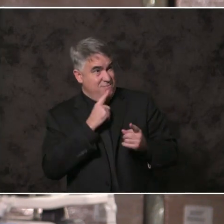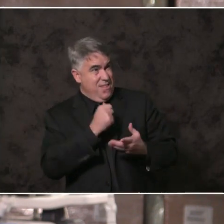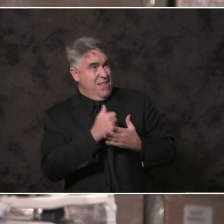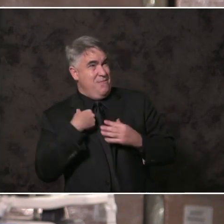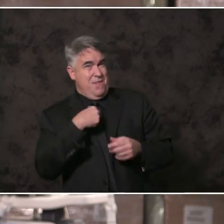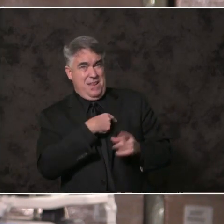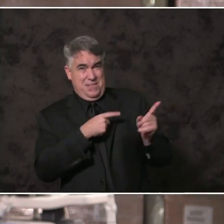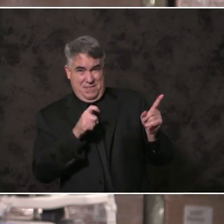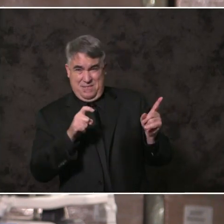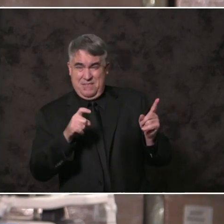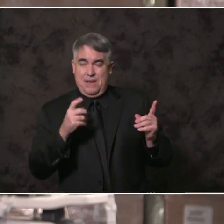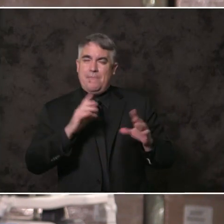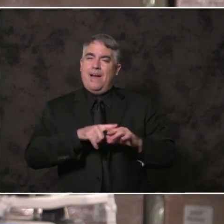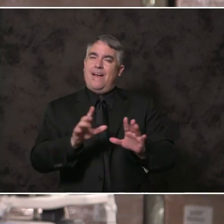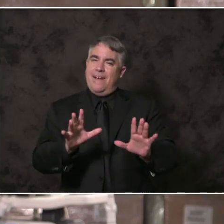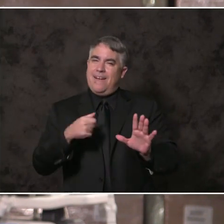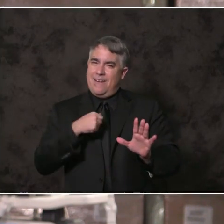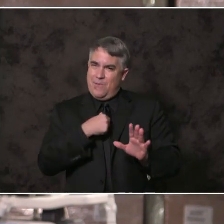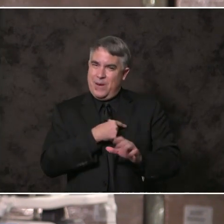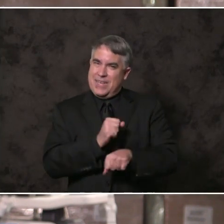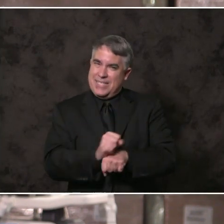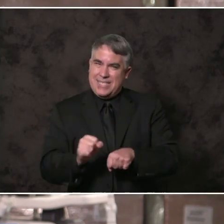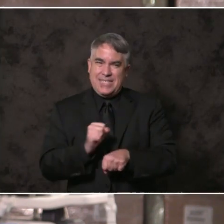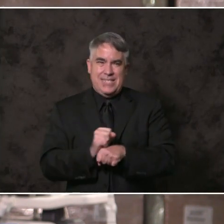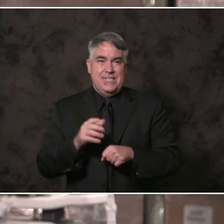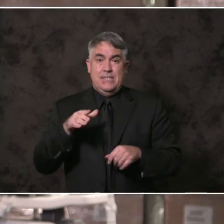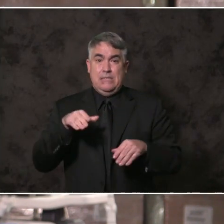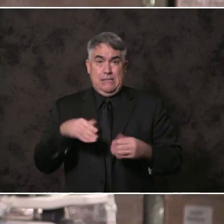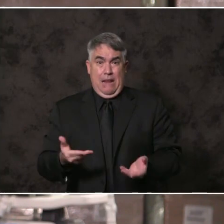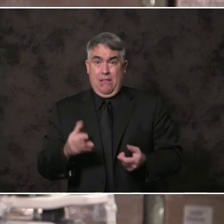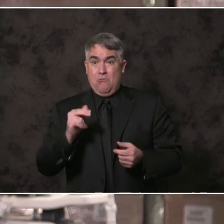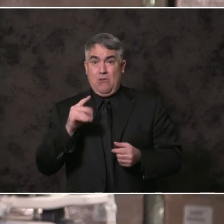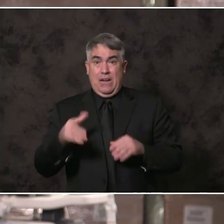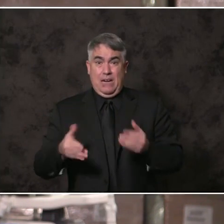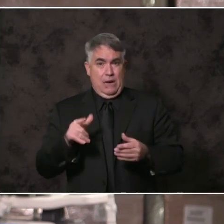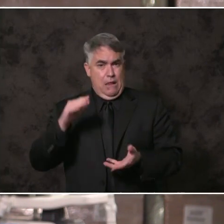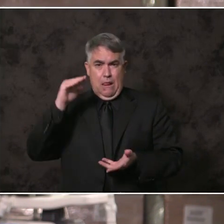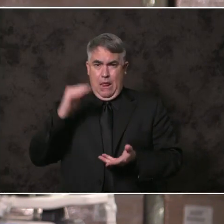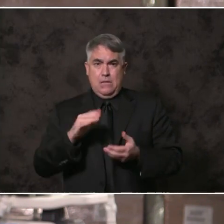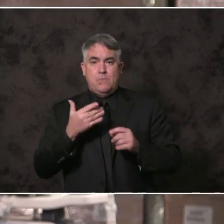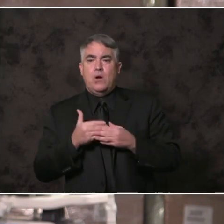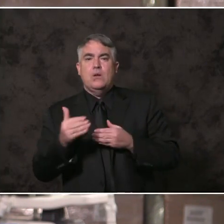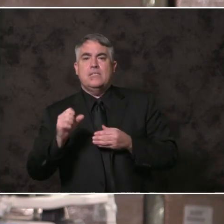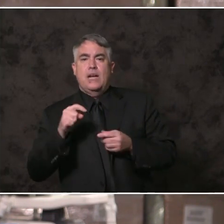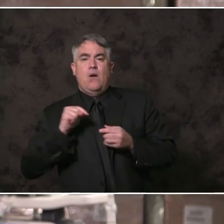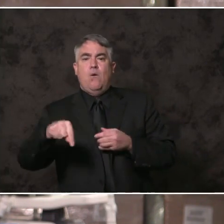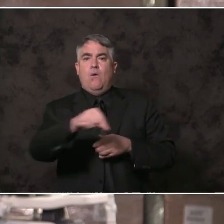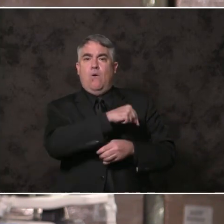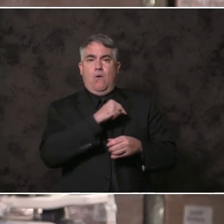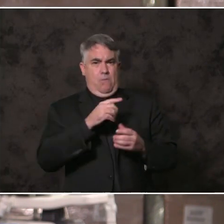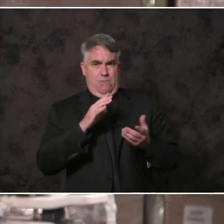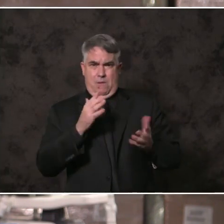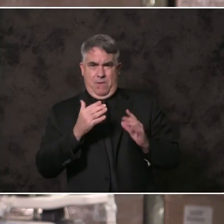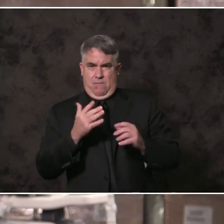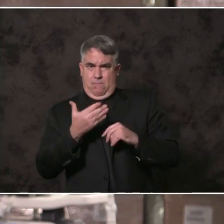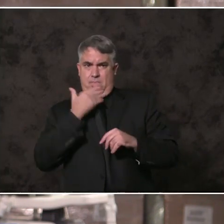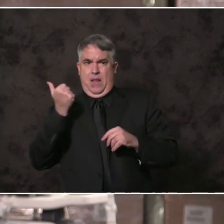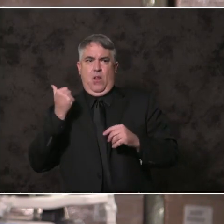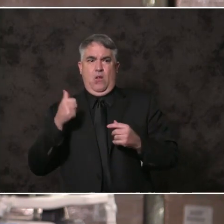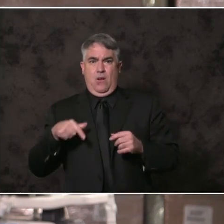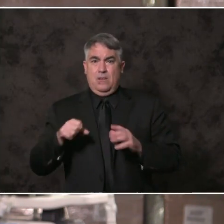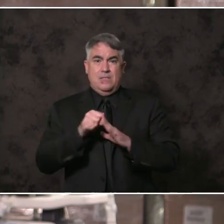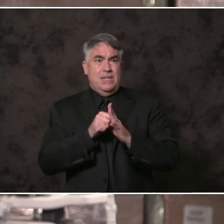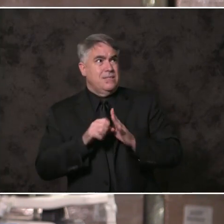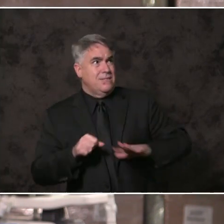San Diego has a death rate lower than any surrounding county, half that of surrounding states. But most of our kids are still not in the